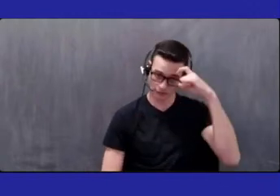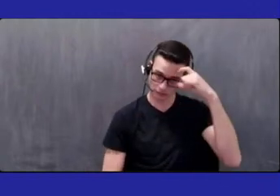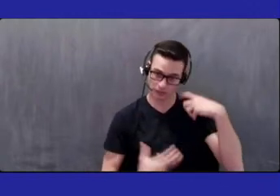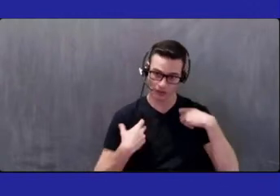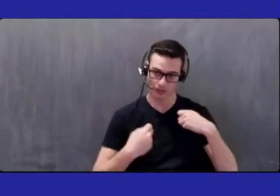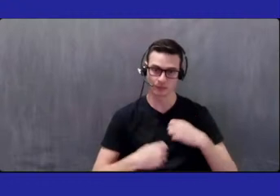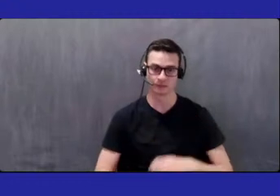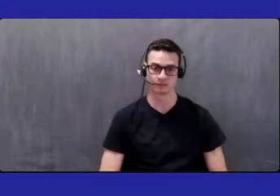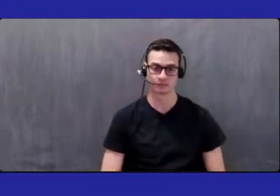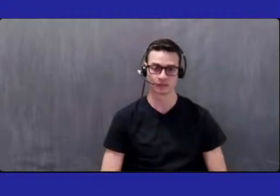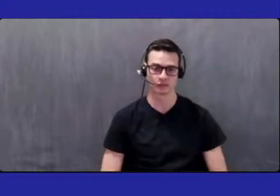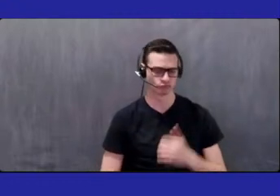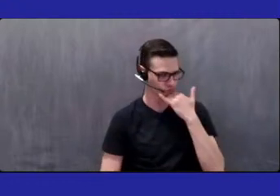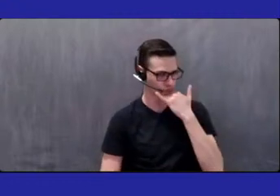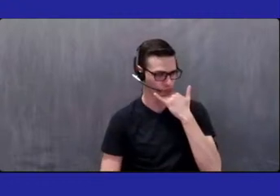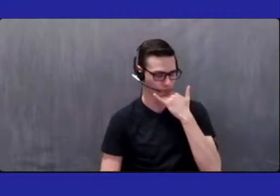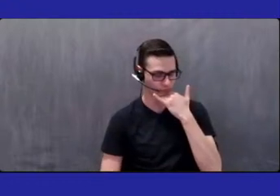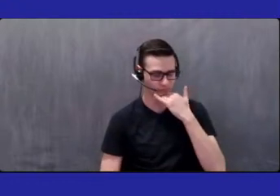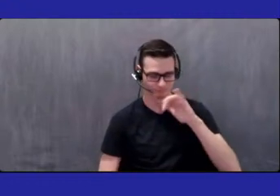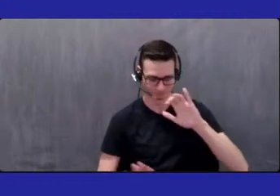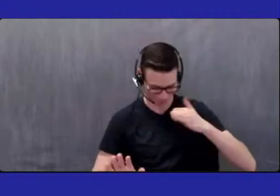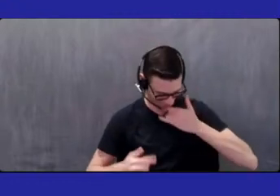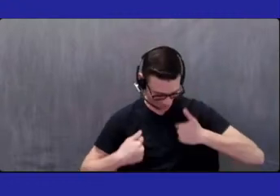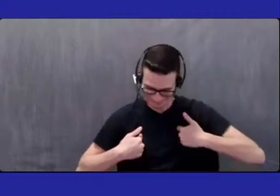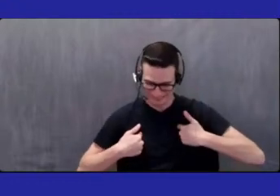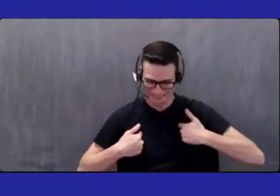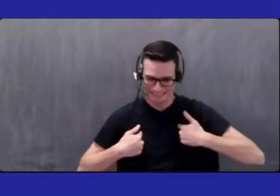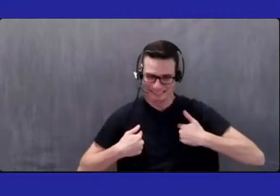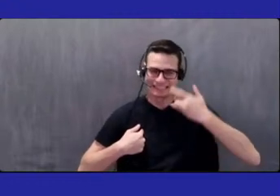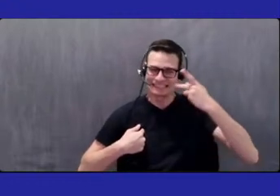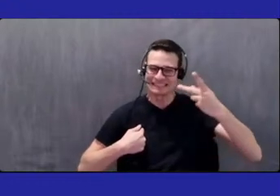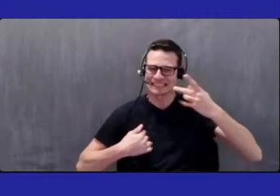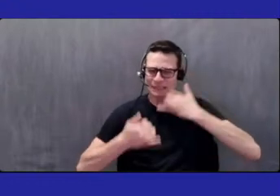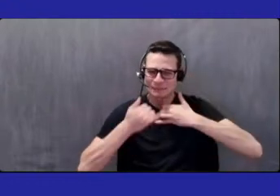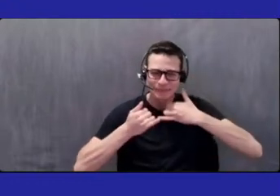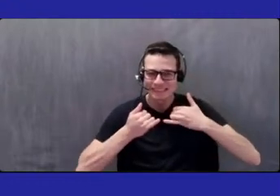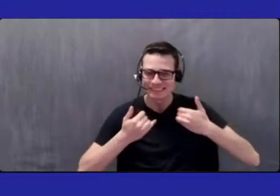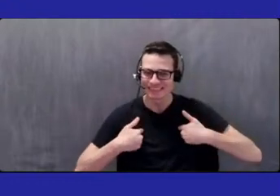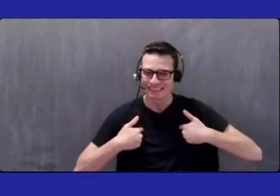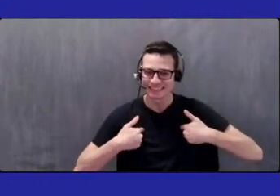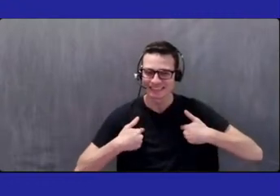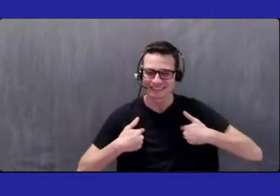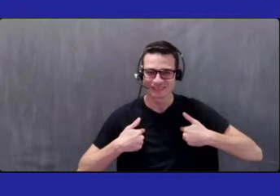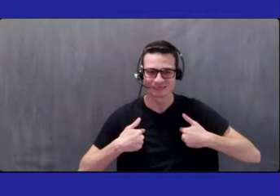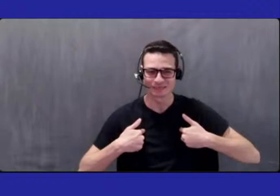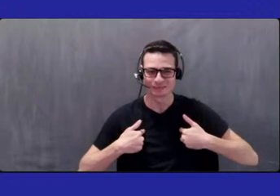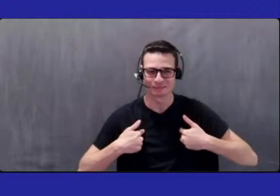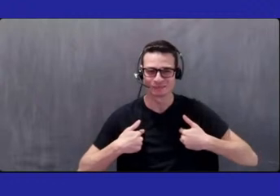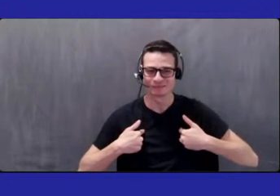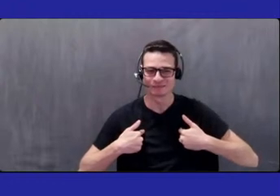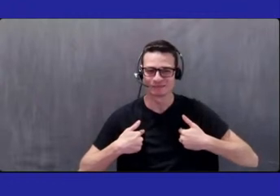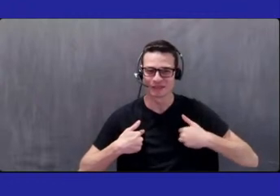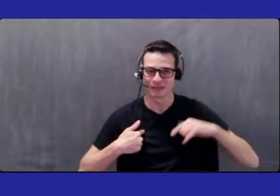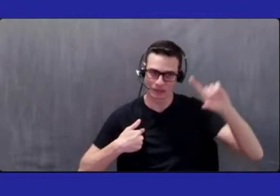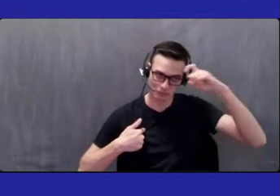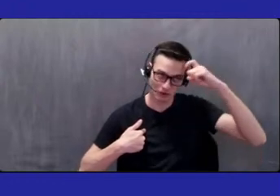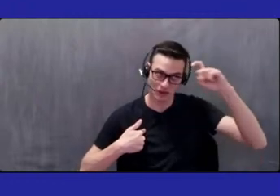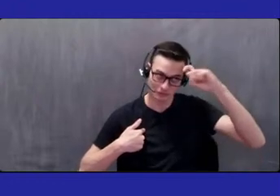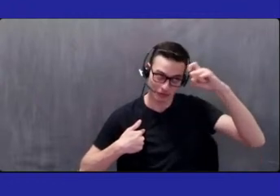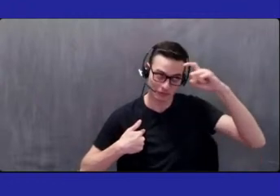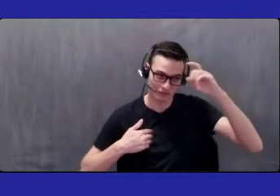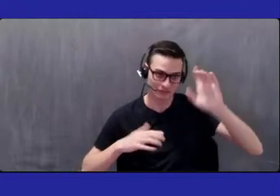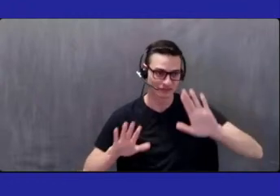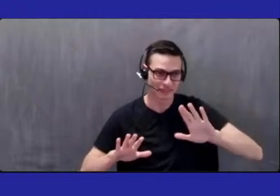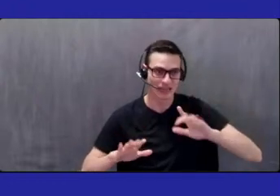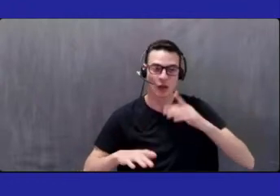I'm sorry. Is it so? Oh, see? See the mistakes I'm making? I'm giving you the Bronx. Every time I hear somebody, they talk about